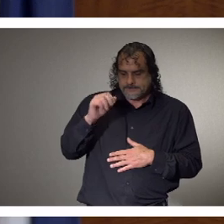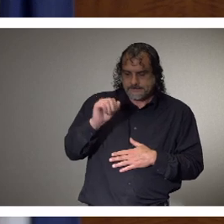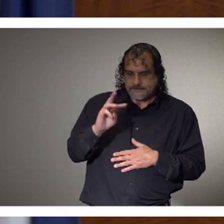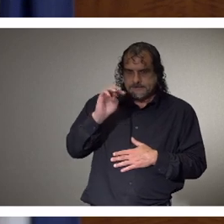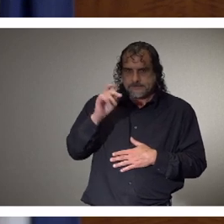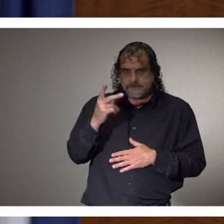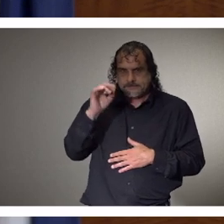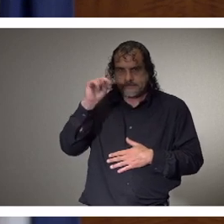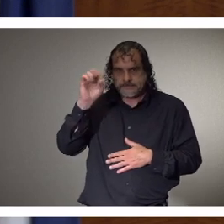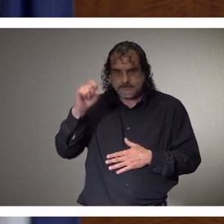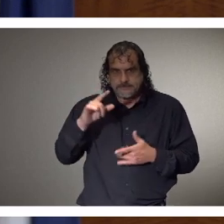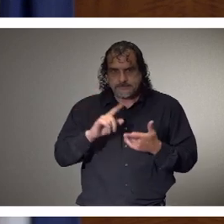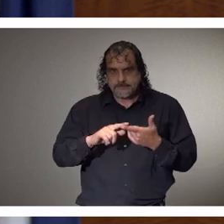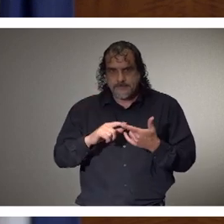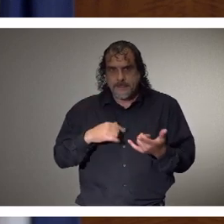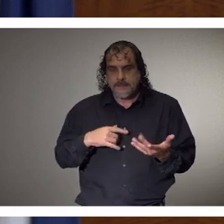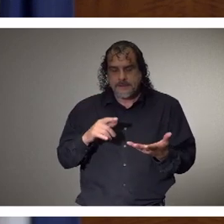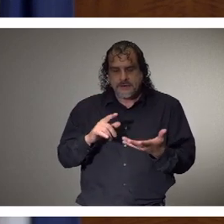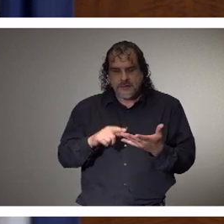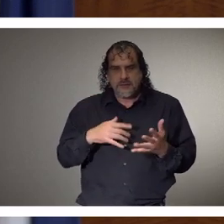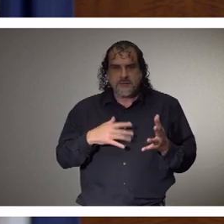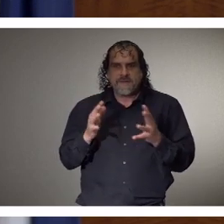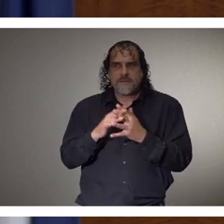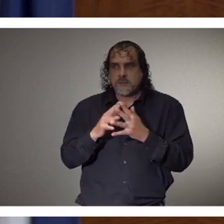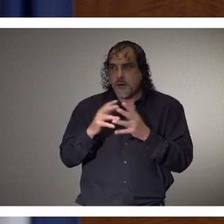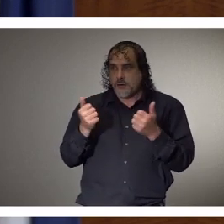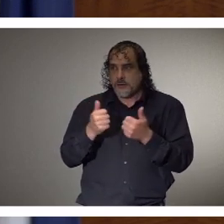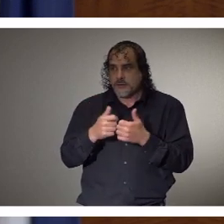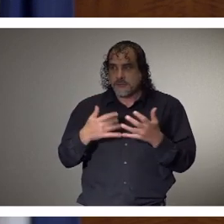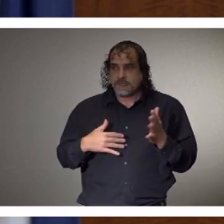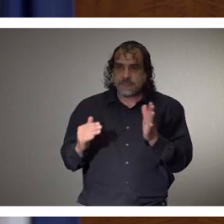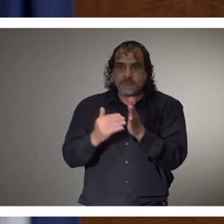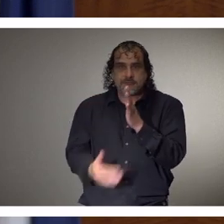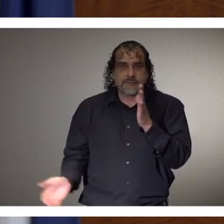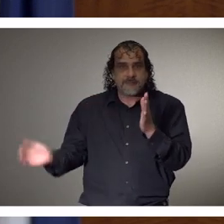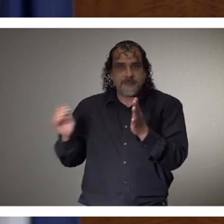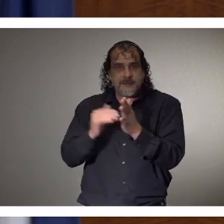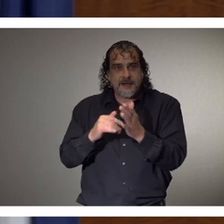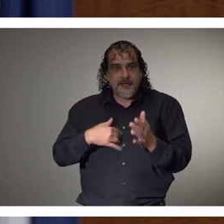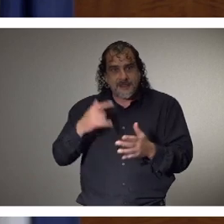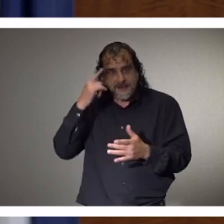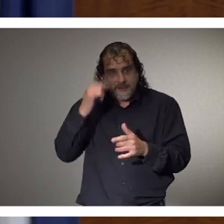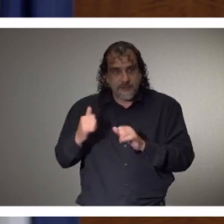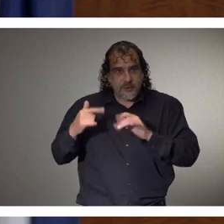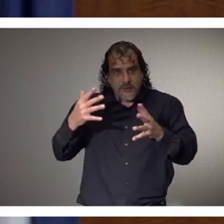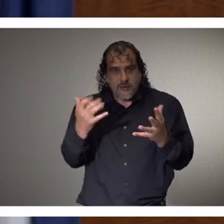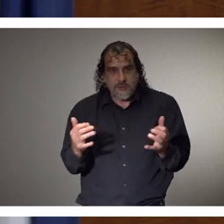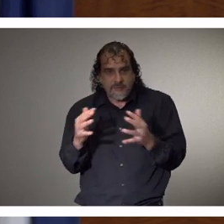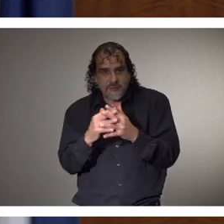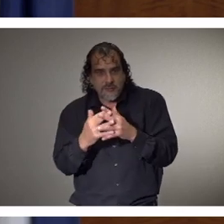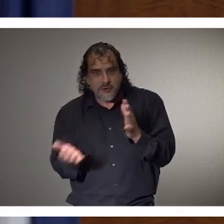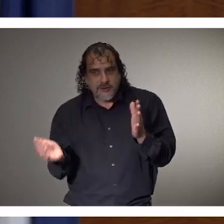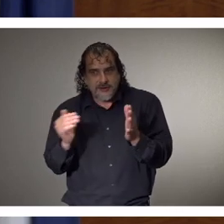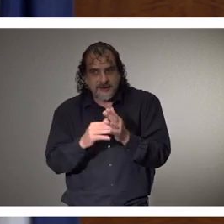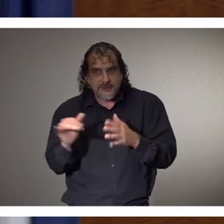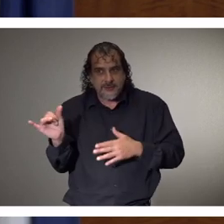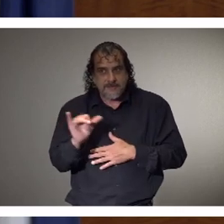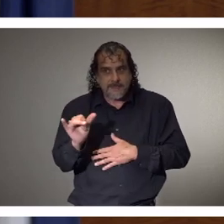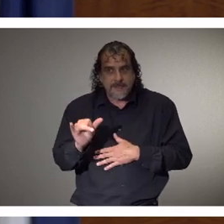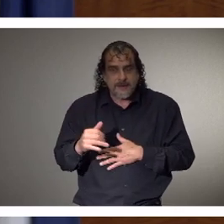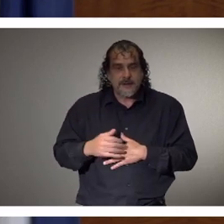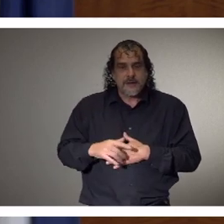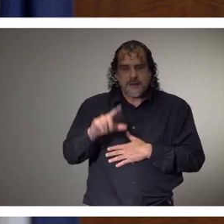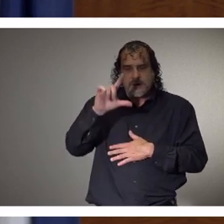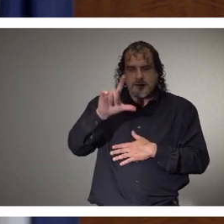he wants a football birthday party. I think a lot of us just want football to be back. Certainly by this fall, I'm hopeful that'll be the case. To